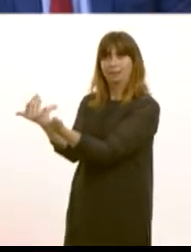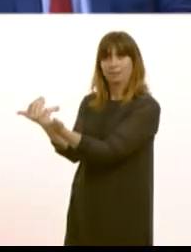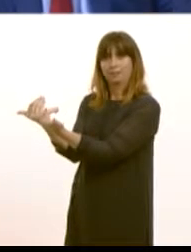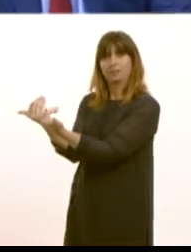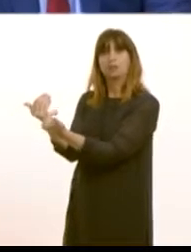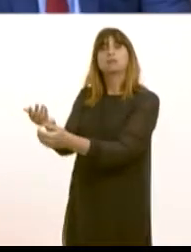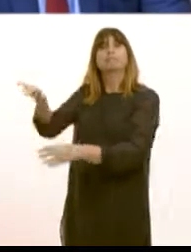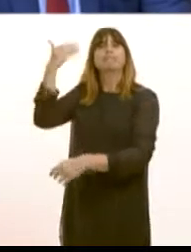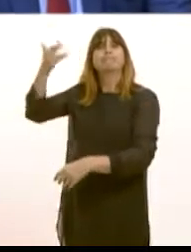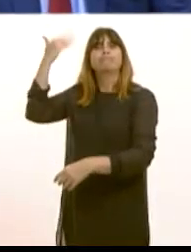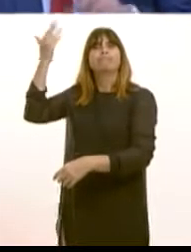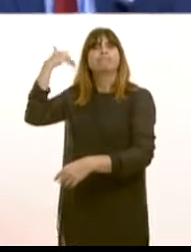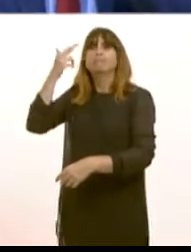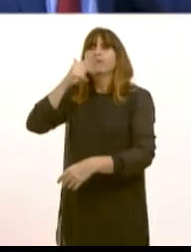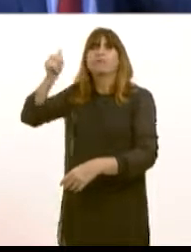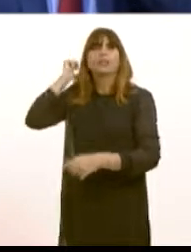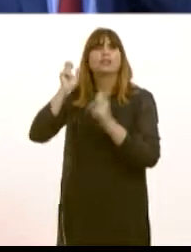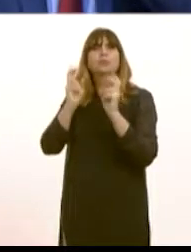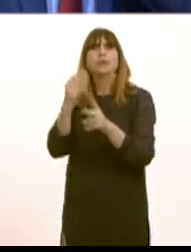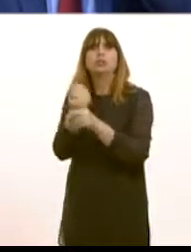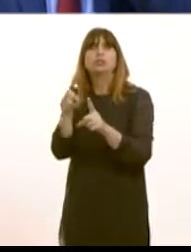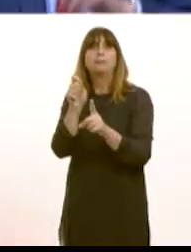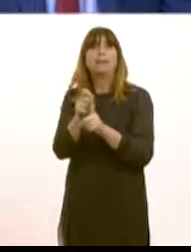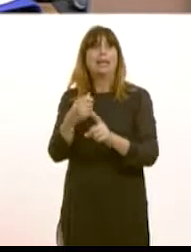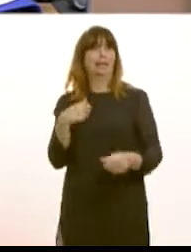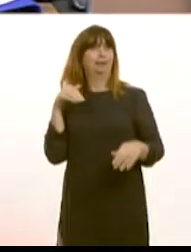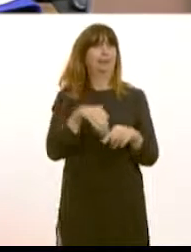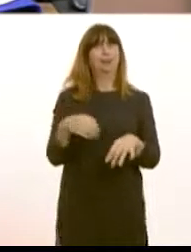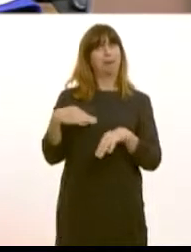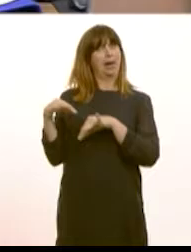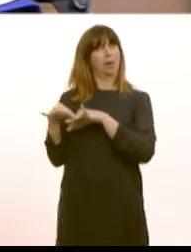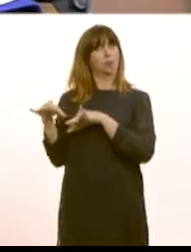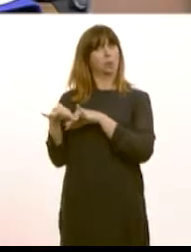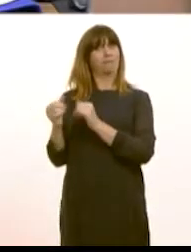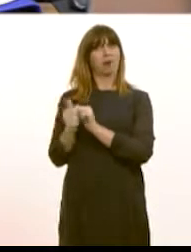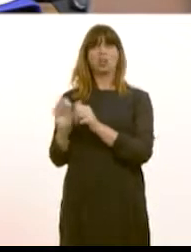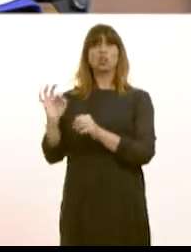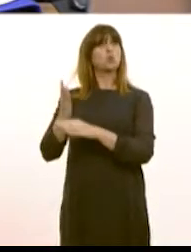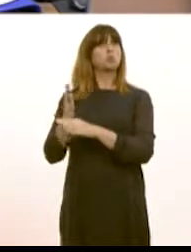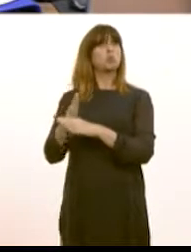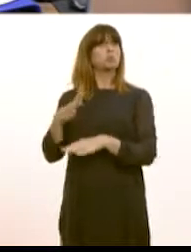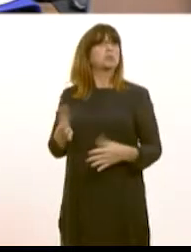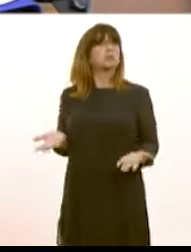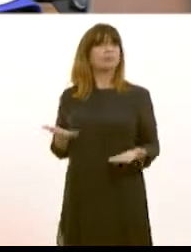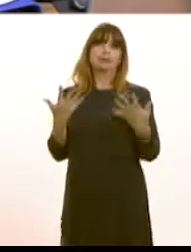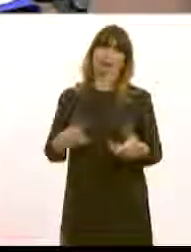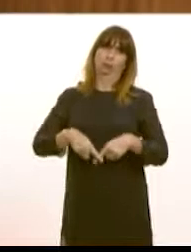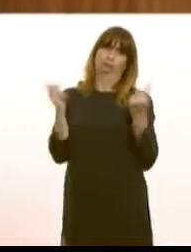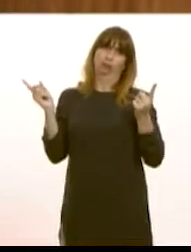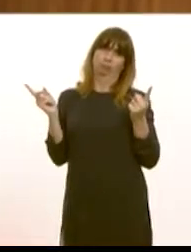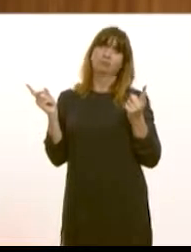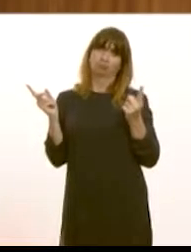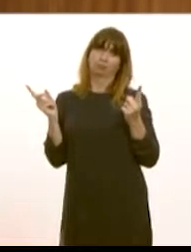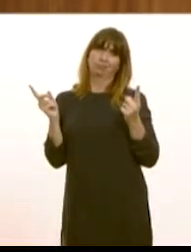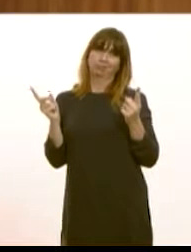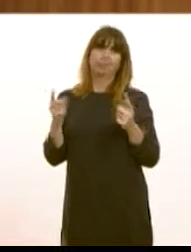GPs would come to an area and quite often they had a spouse who wasn't working. That's no longer the case. So being able to provide opportunities for a partner and a